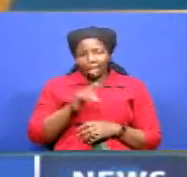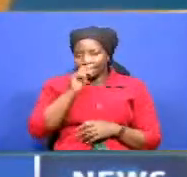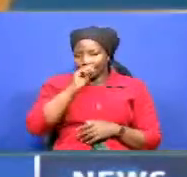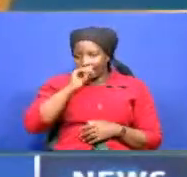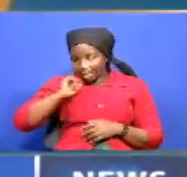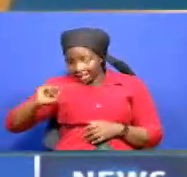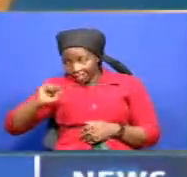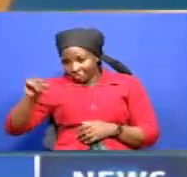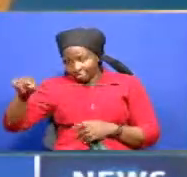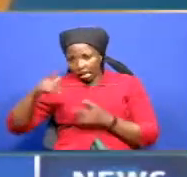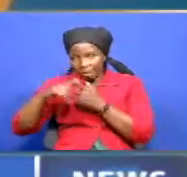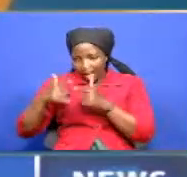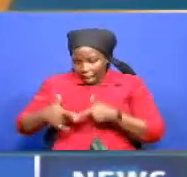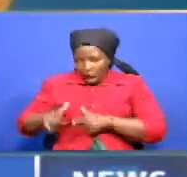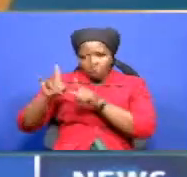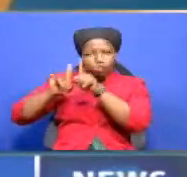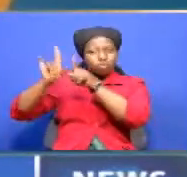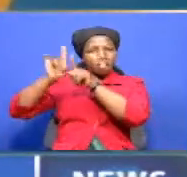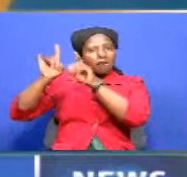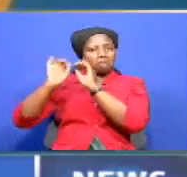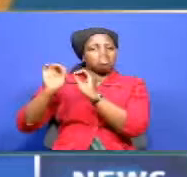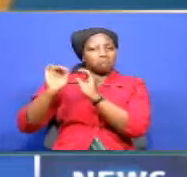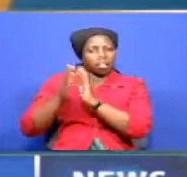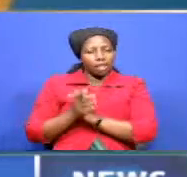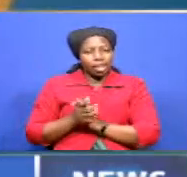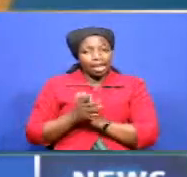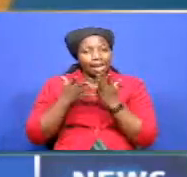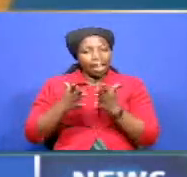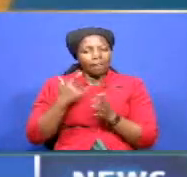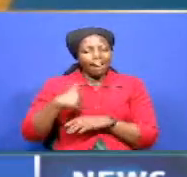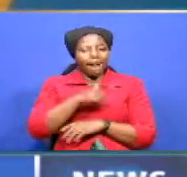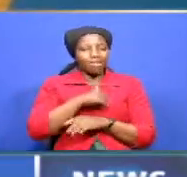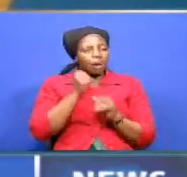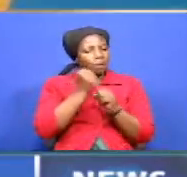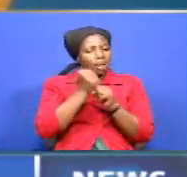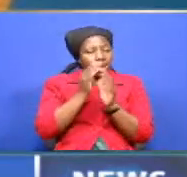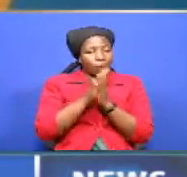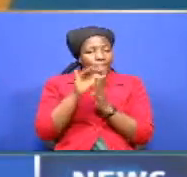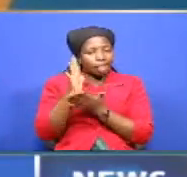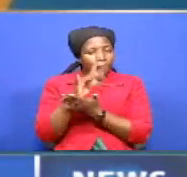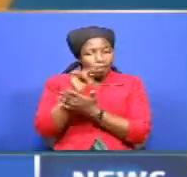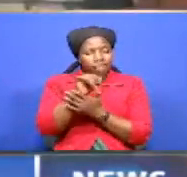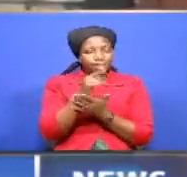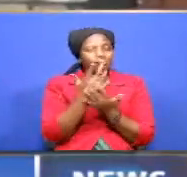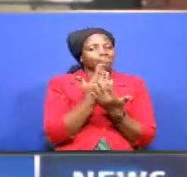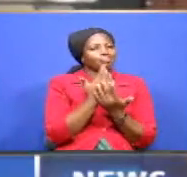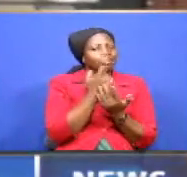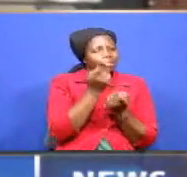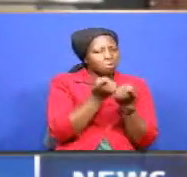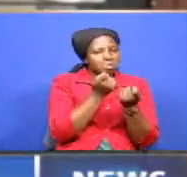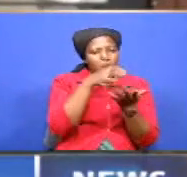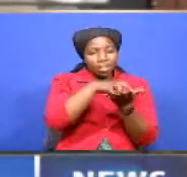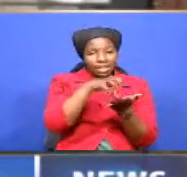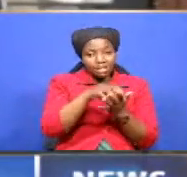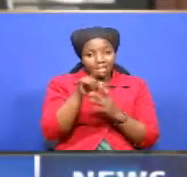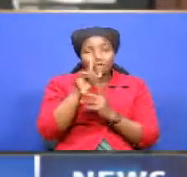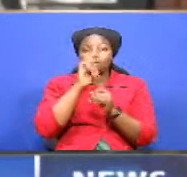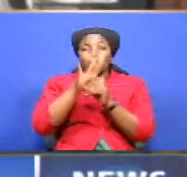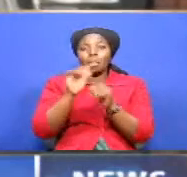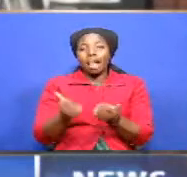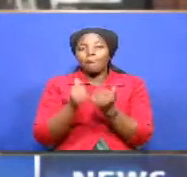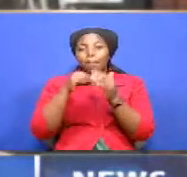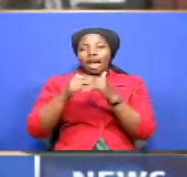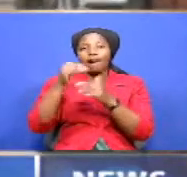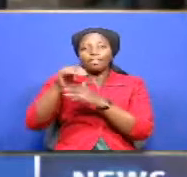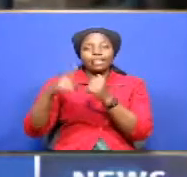side, but they haven't been allowed to proceed. So we are dealing with some of these isolated cases. The assurance coming after six